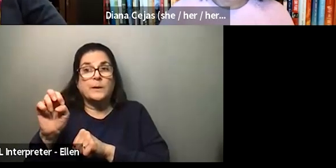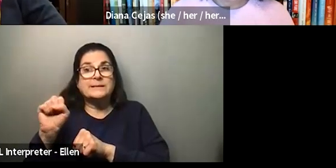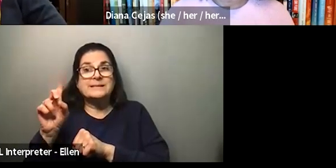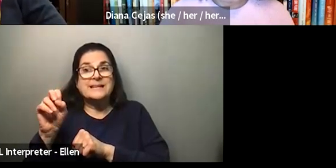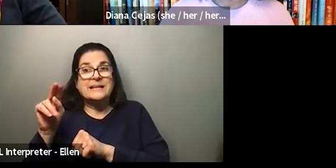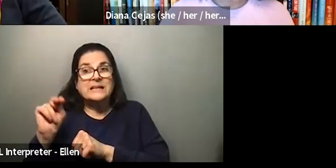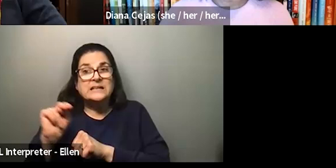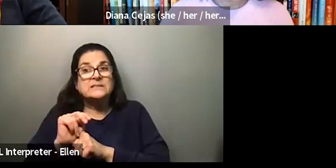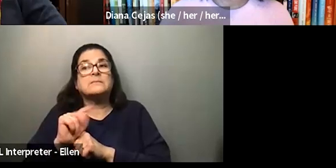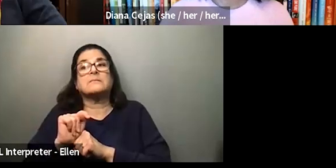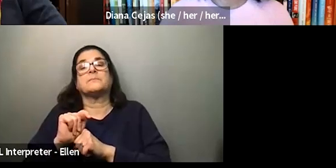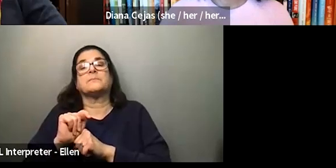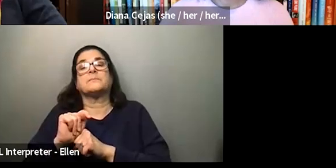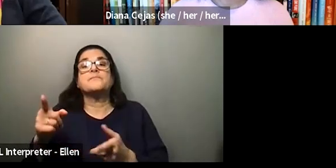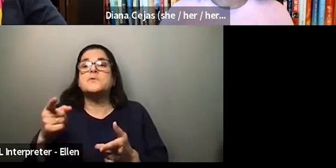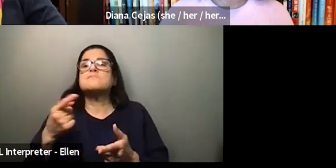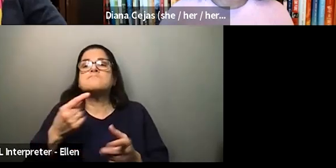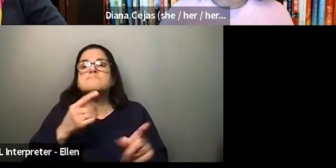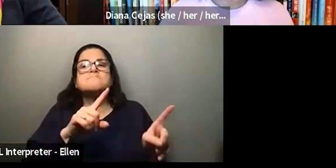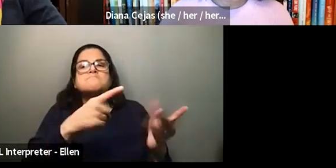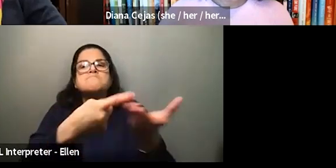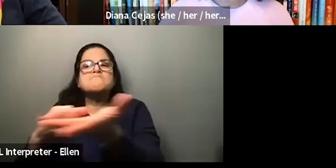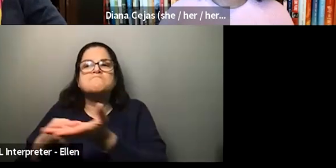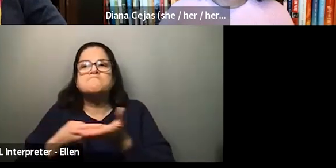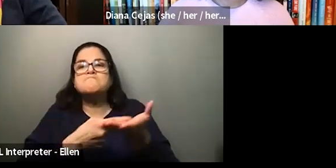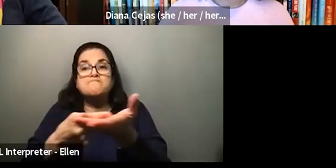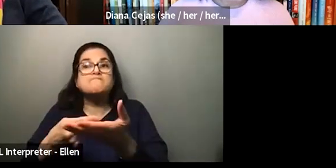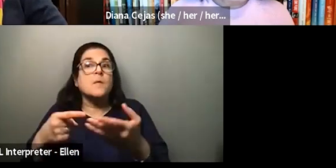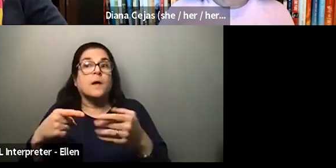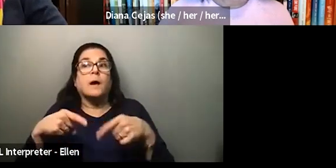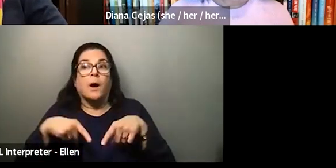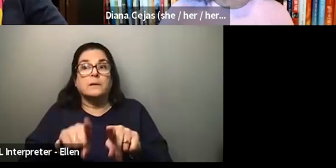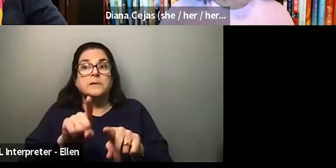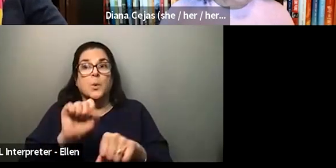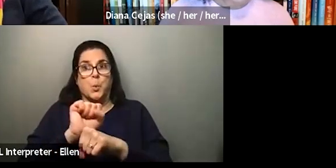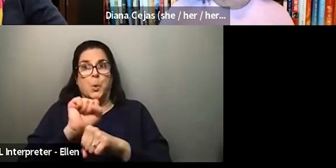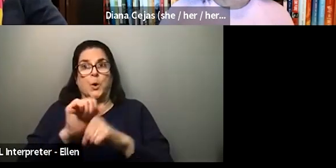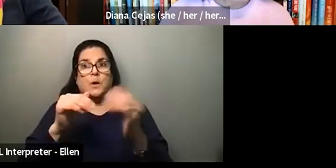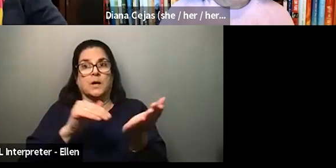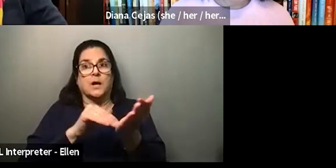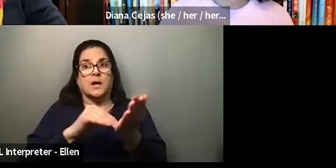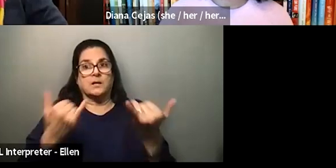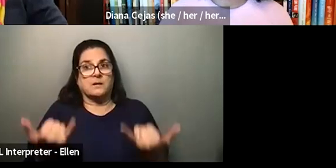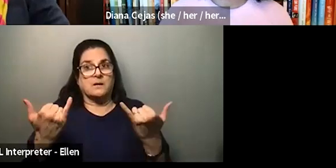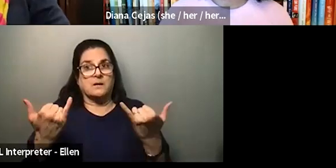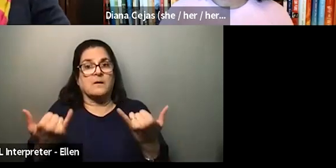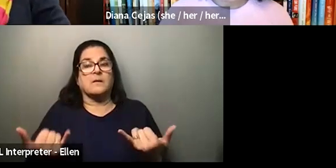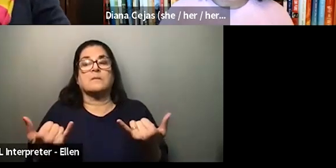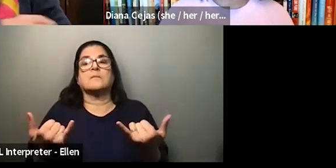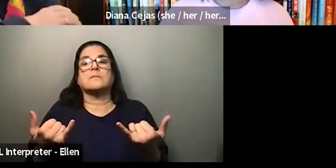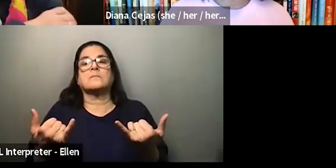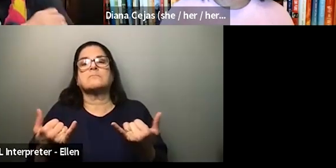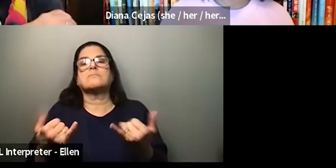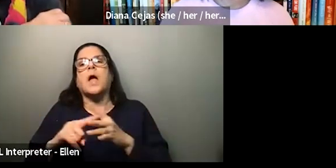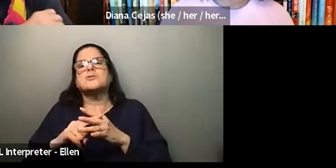affected the hours that we're able to work, even when we're in practice. And I know that that's kind of a one, I started to answer a little bit in the